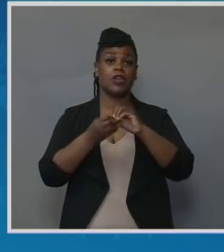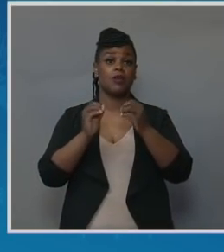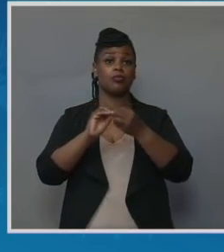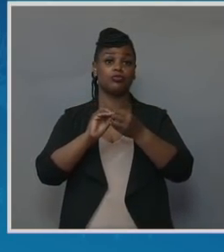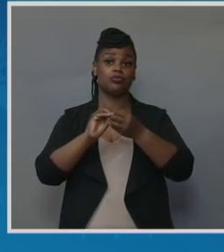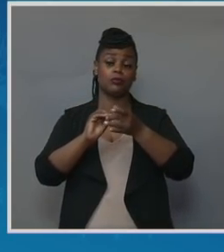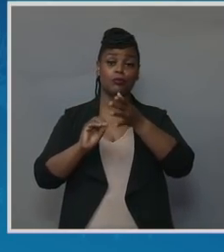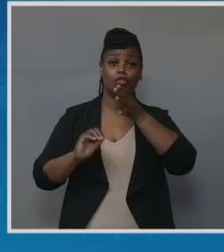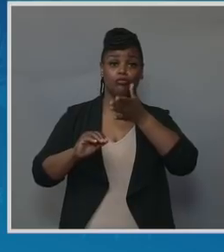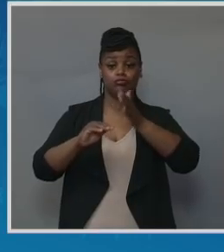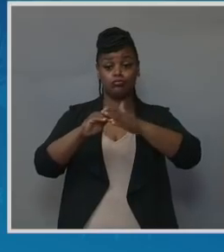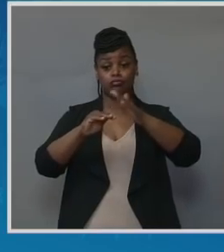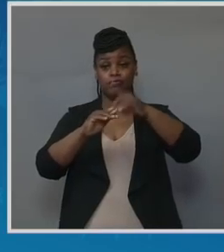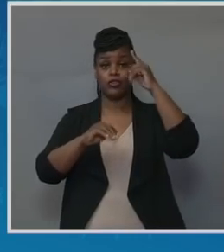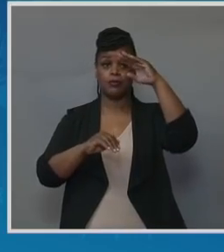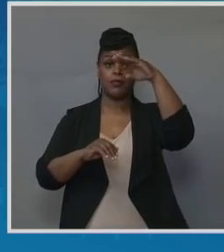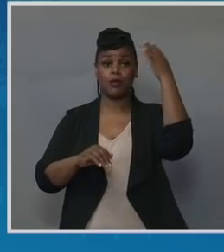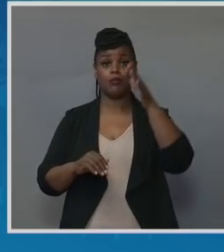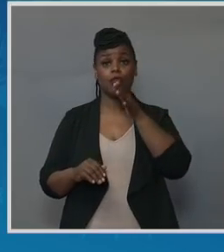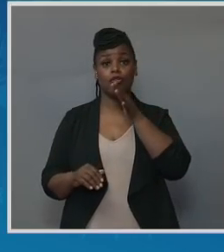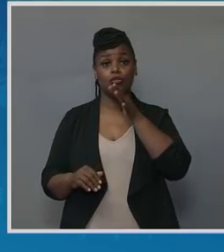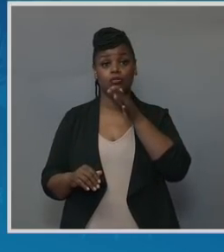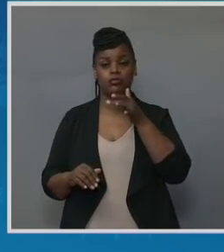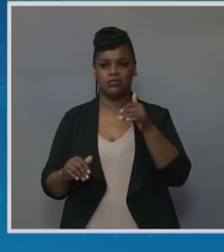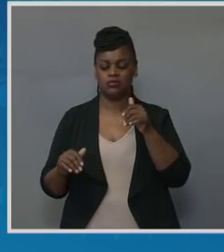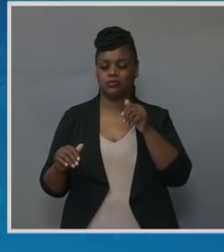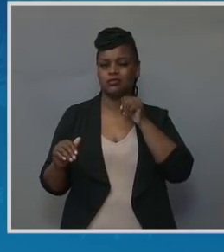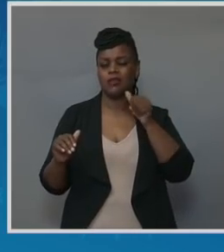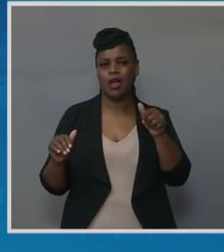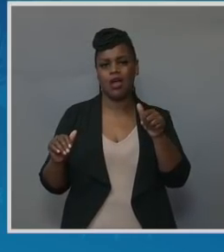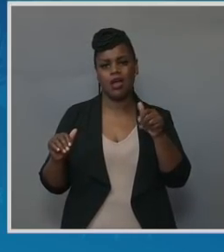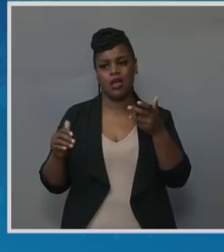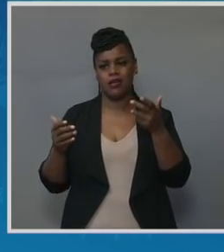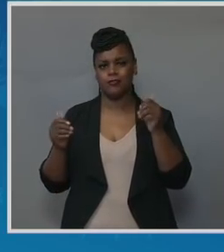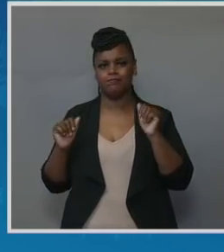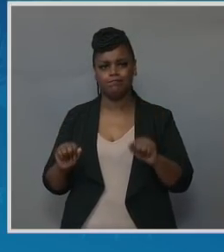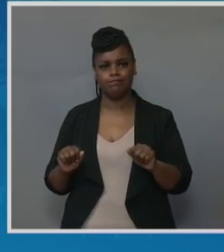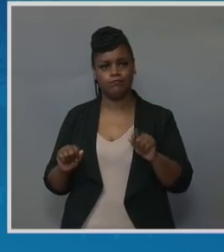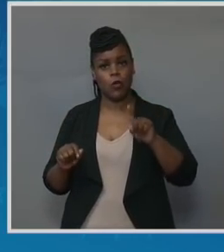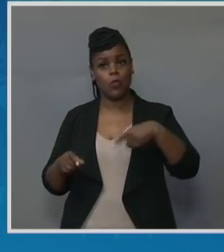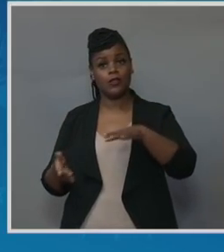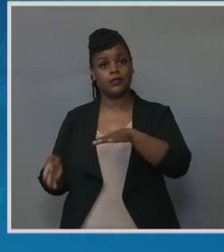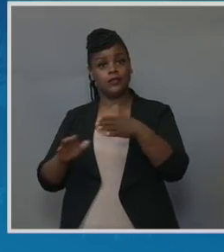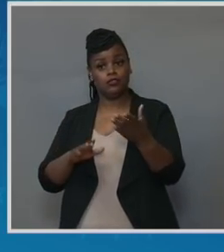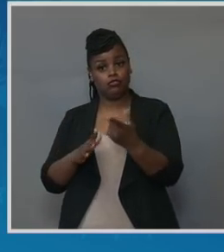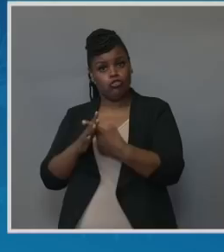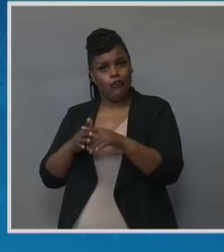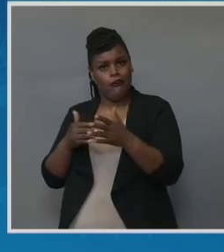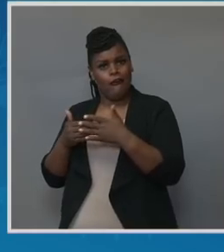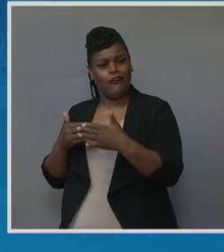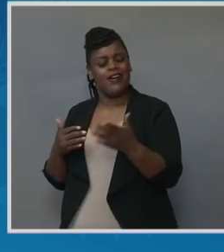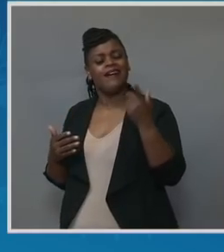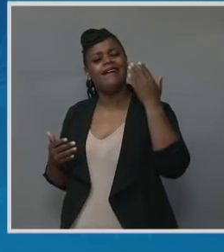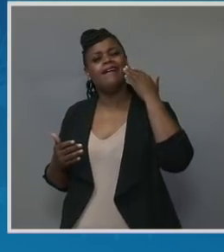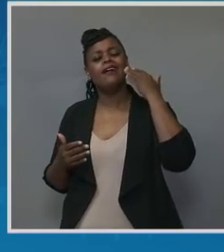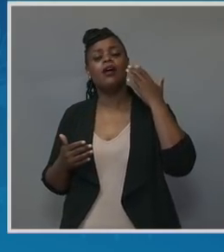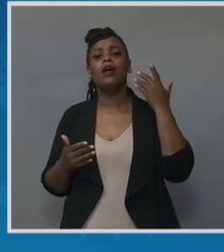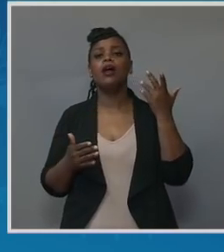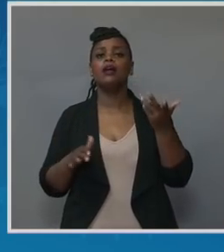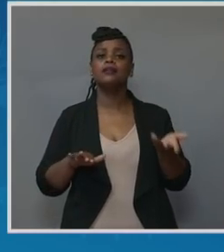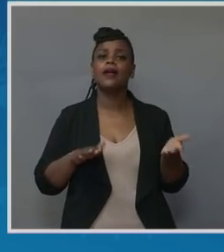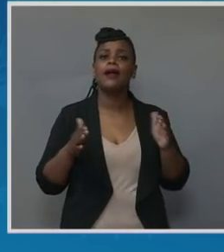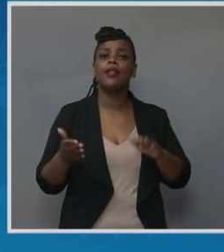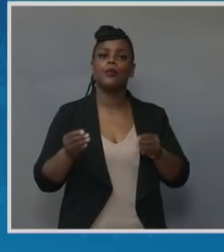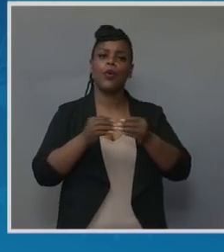are unacceptable. But death is just the tip of the iceberg. For every maternal death, over 100 women experience